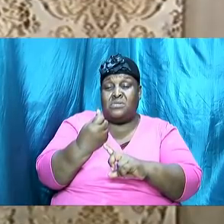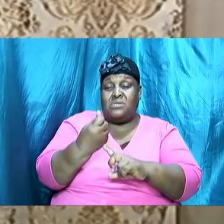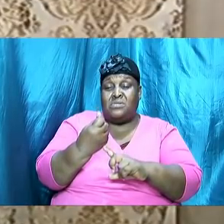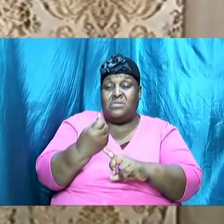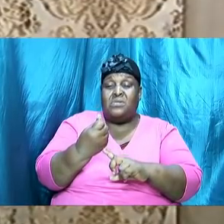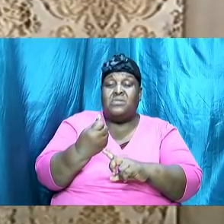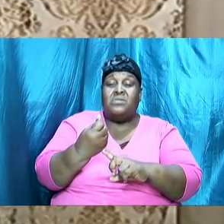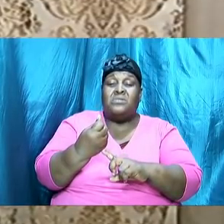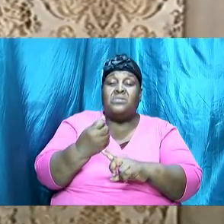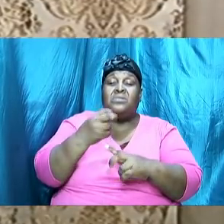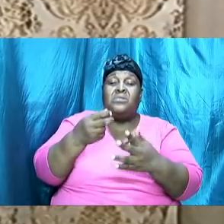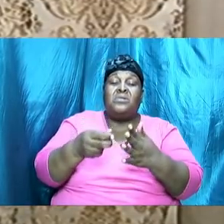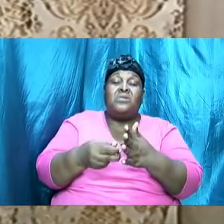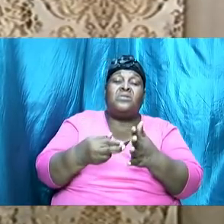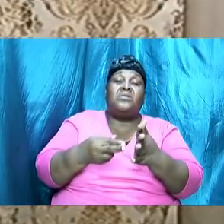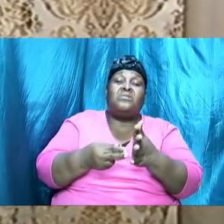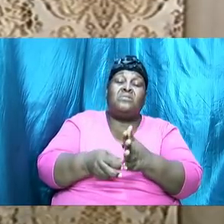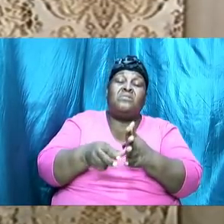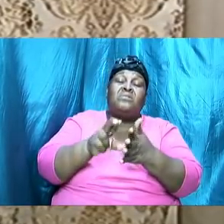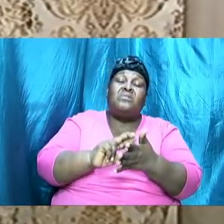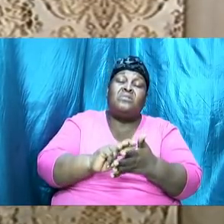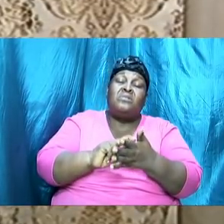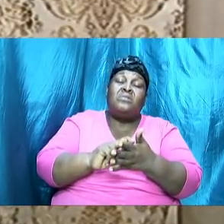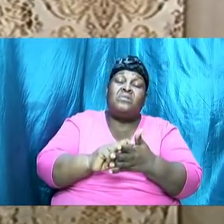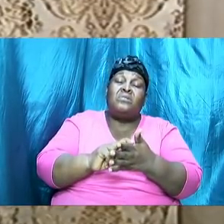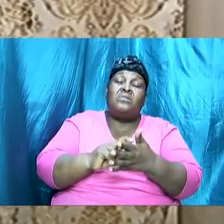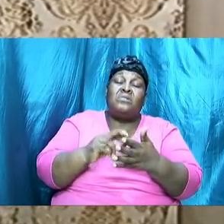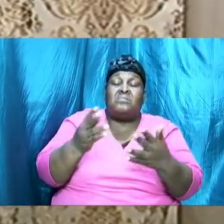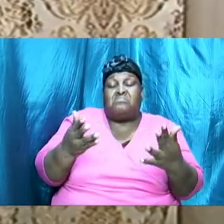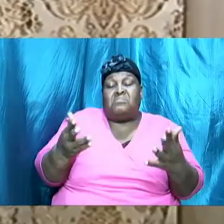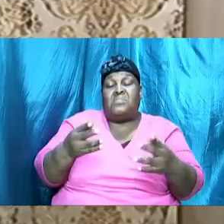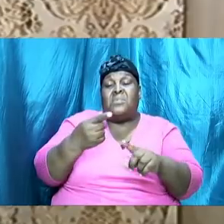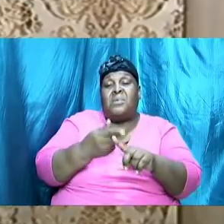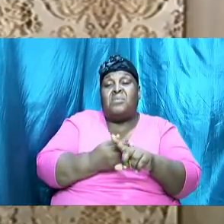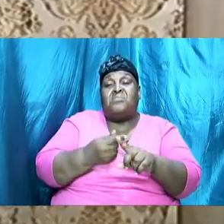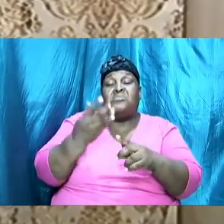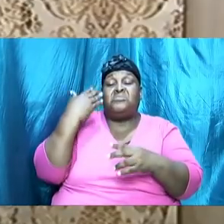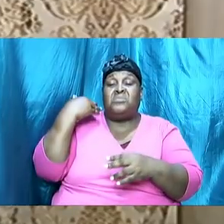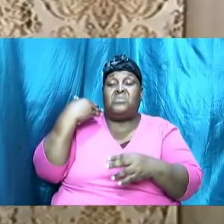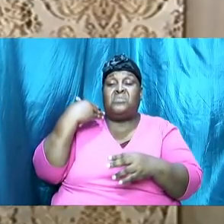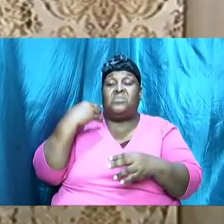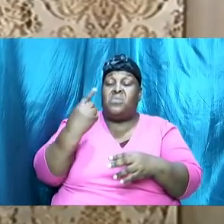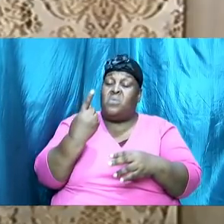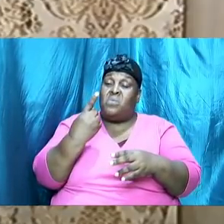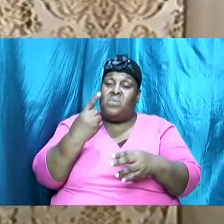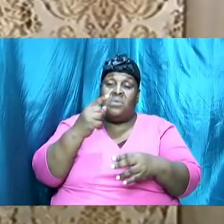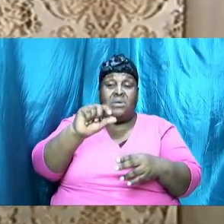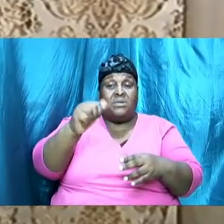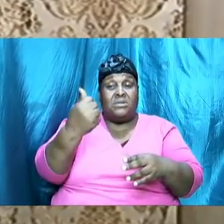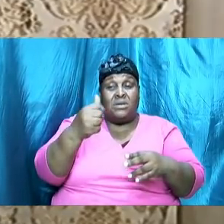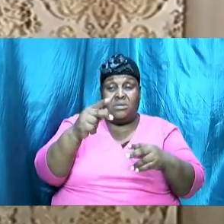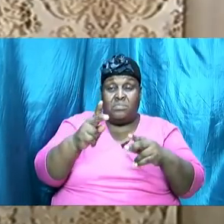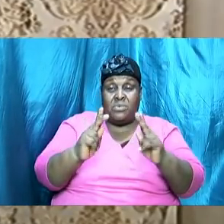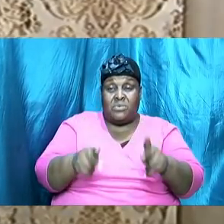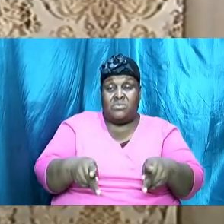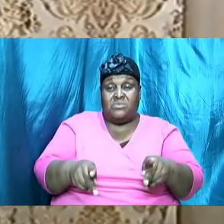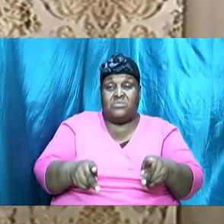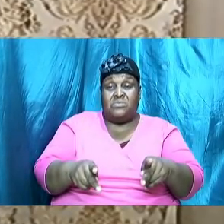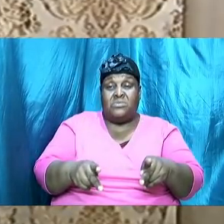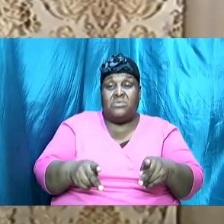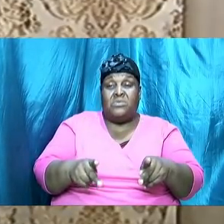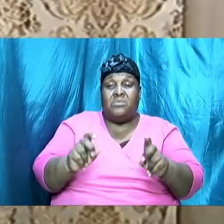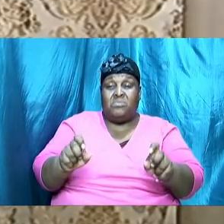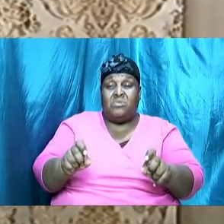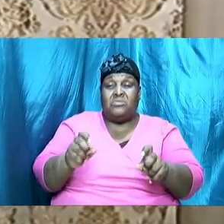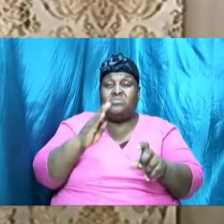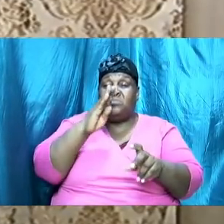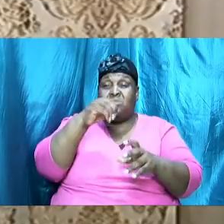was some months ago where only 10 persons are allowed to come into the assembly and that